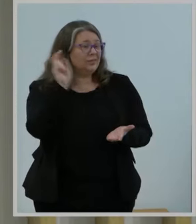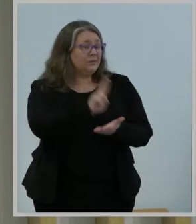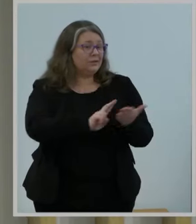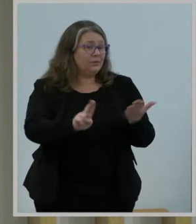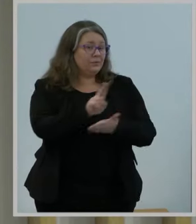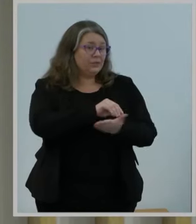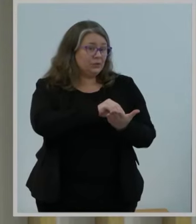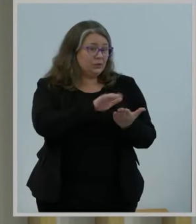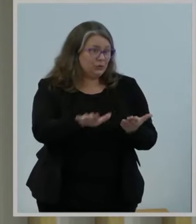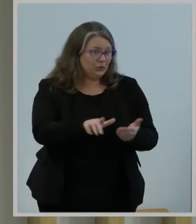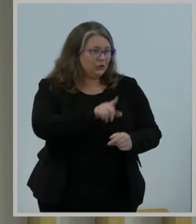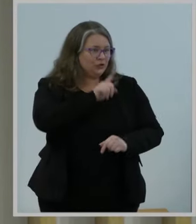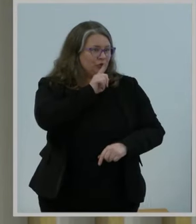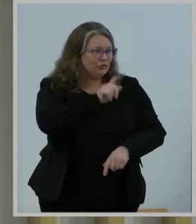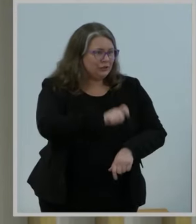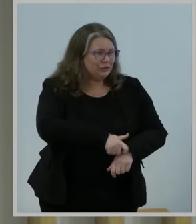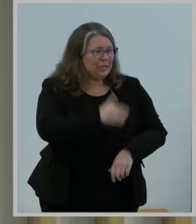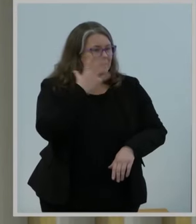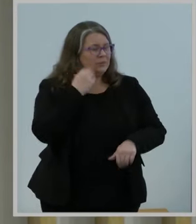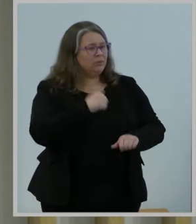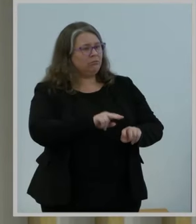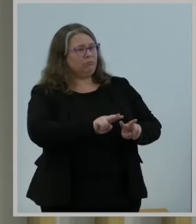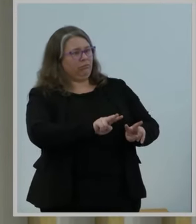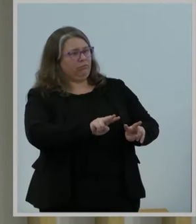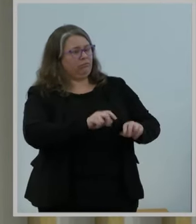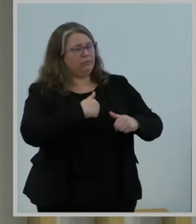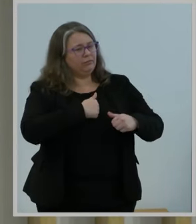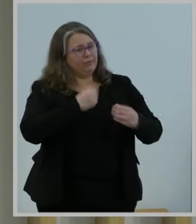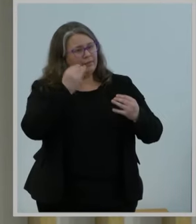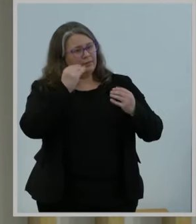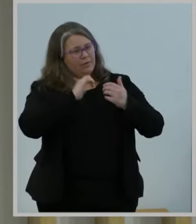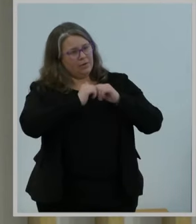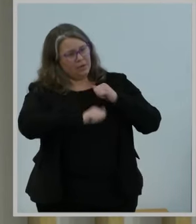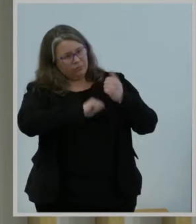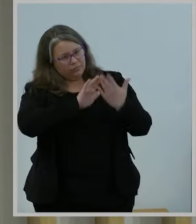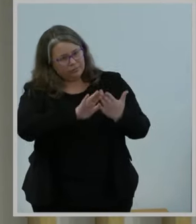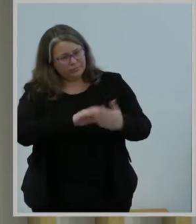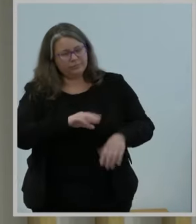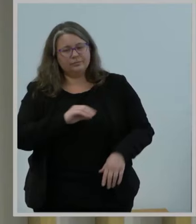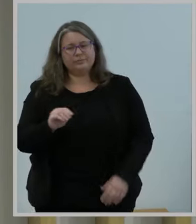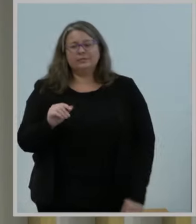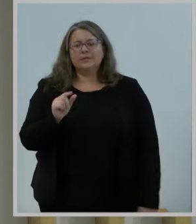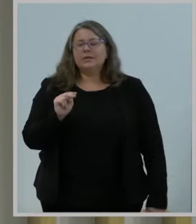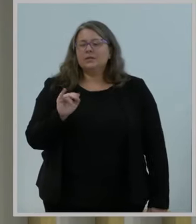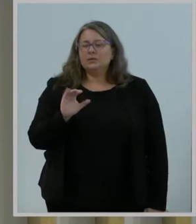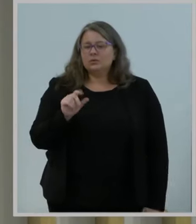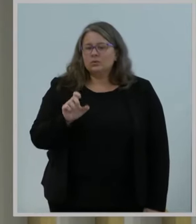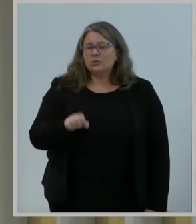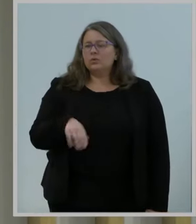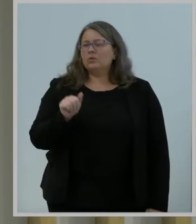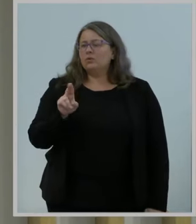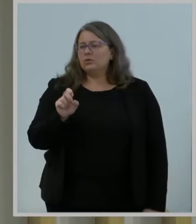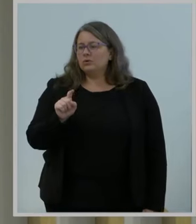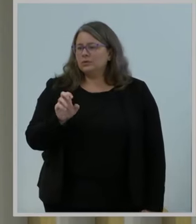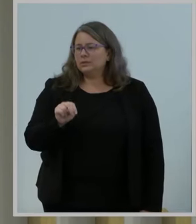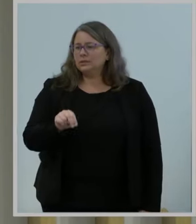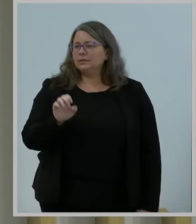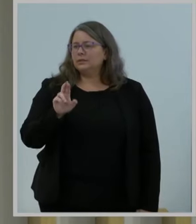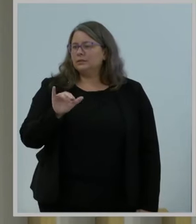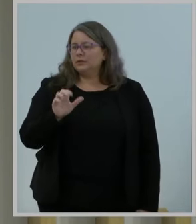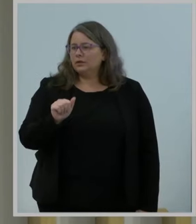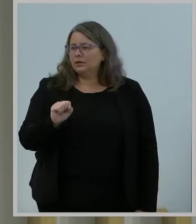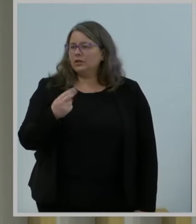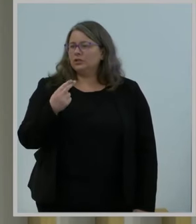new ways, and, of course, the staff responsible for this effort, including Nicole McGinnis, Austin Randazzo, Erica Olson, Michael Antonio, Shabir